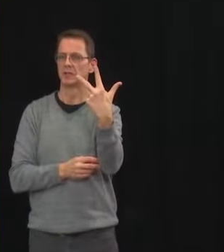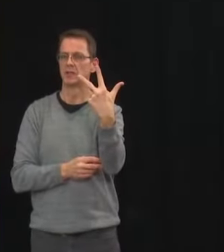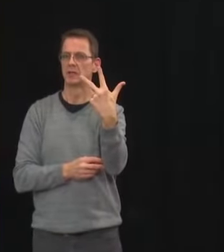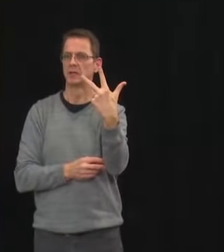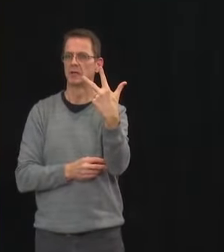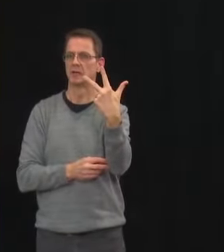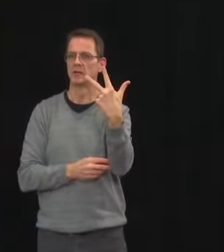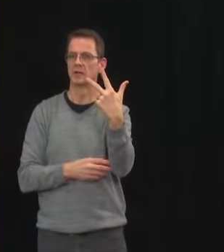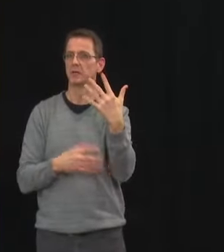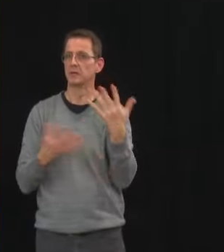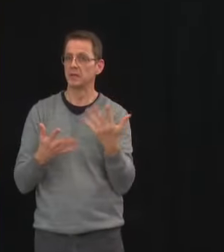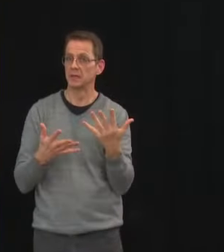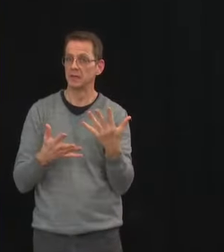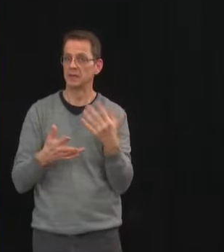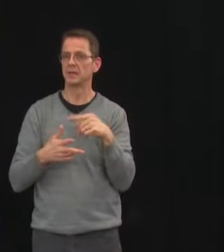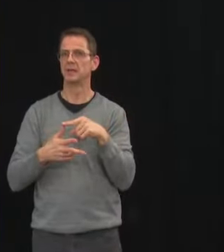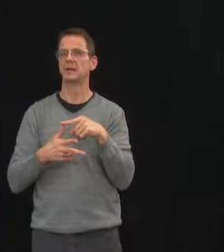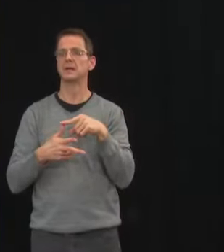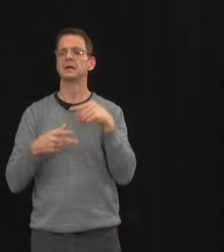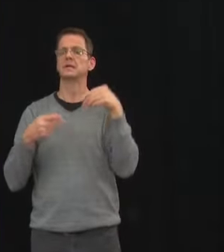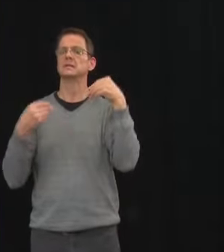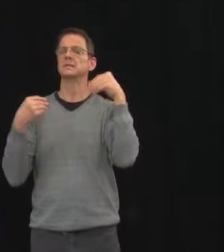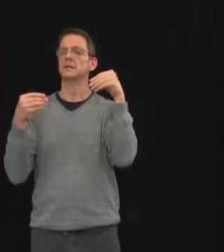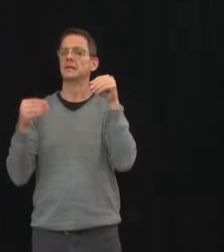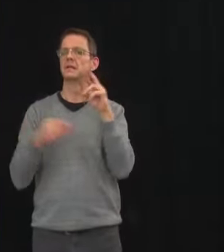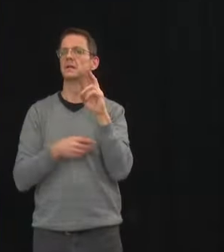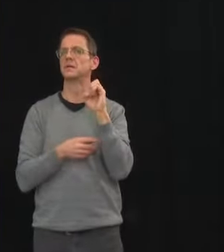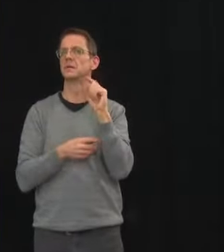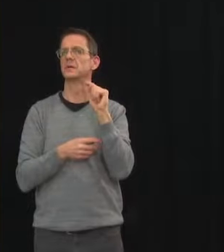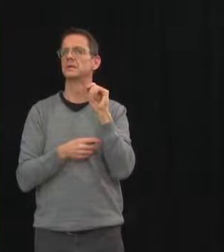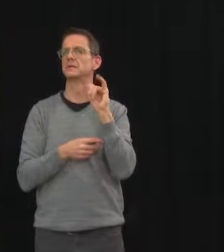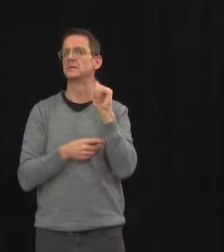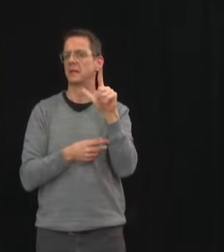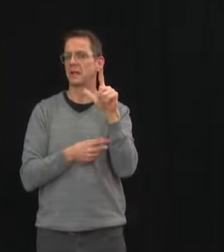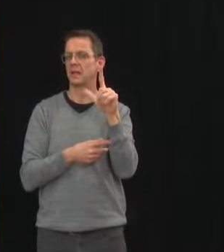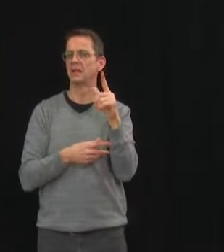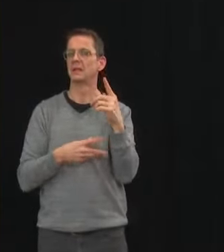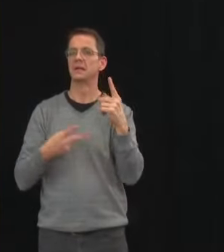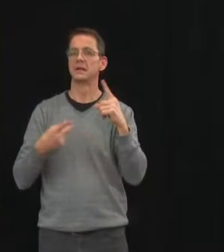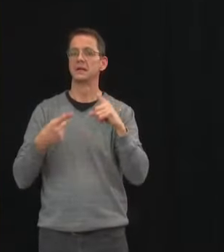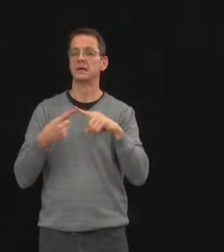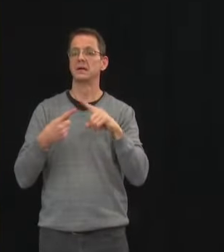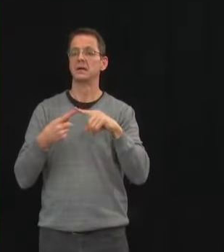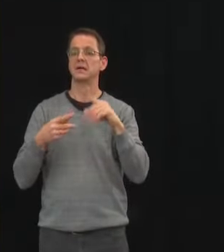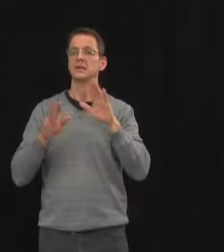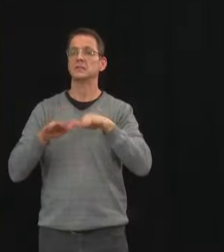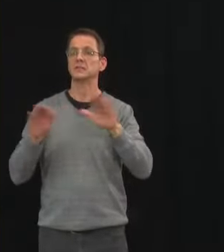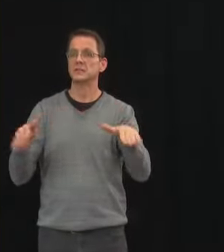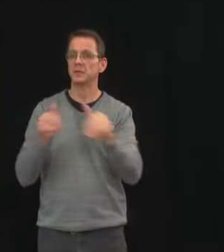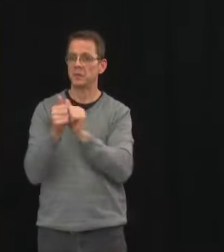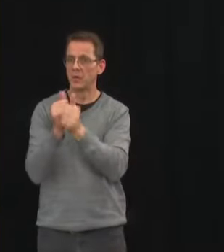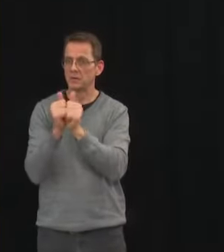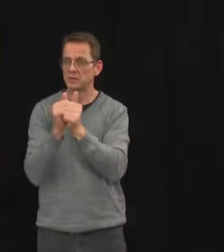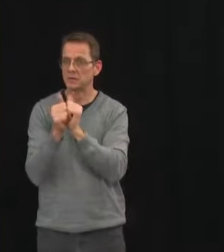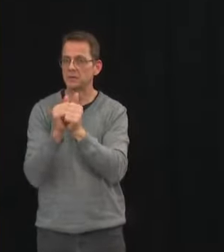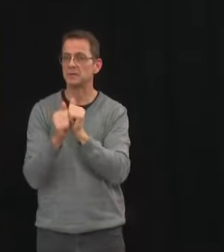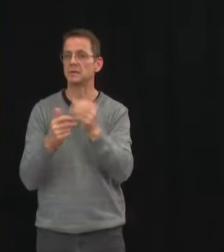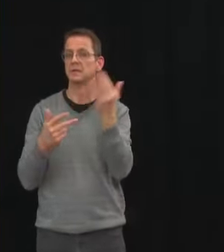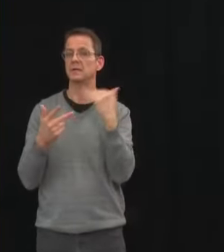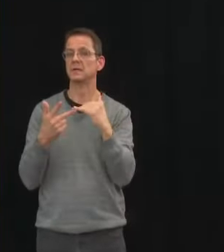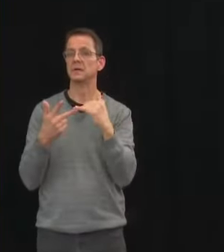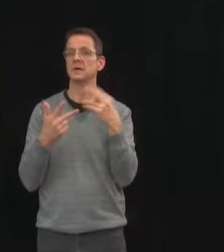positive, we can't lose sight of the fact that further easing of measures opens up the chance of spreading COVID.